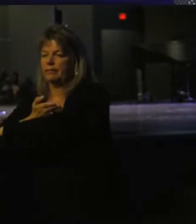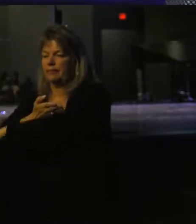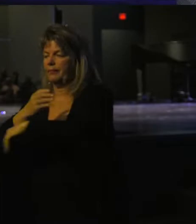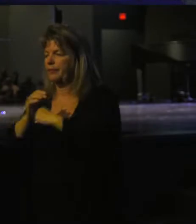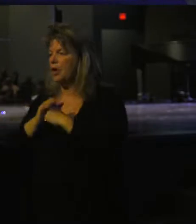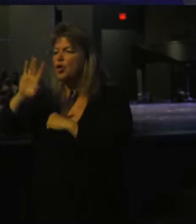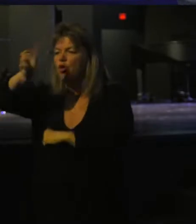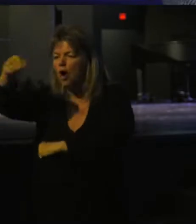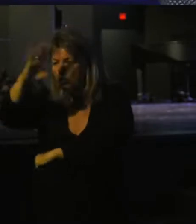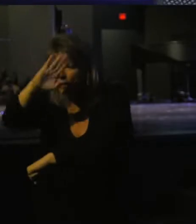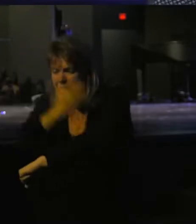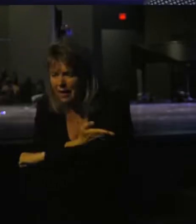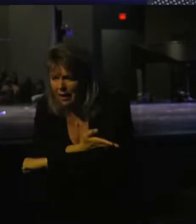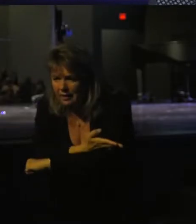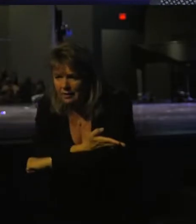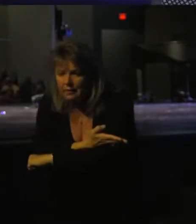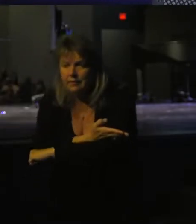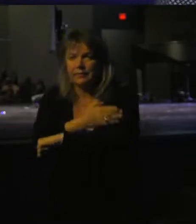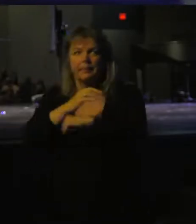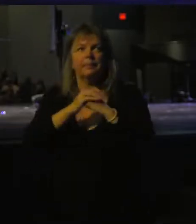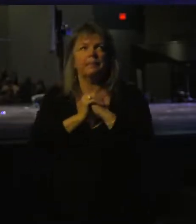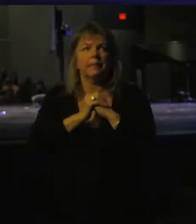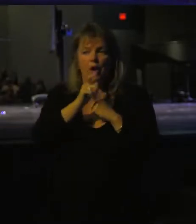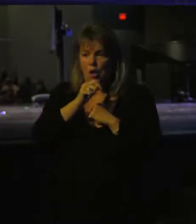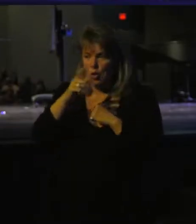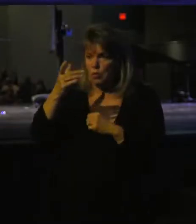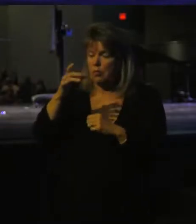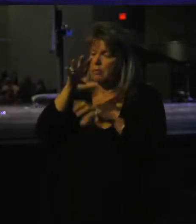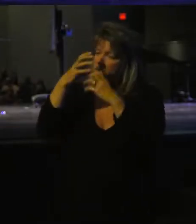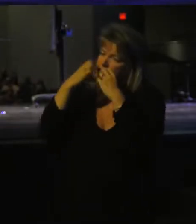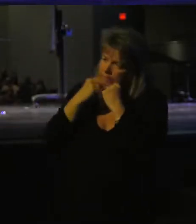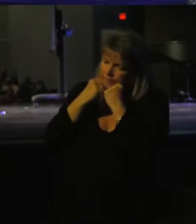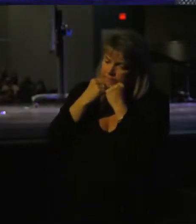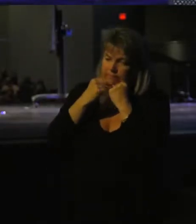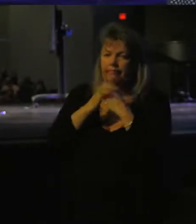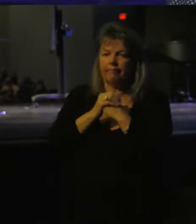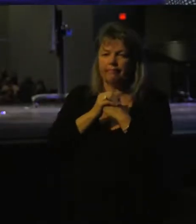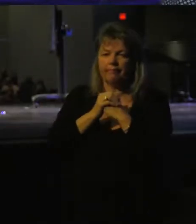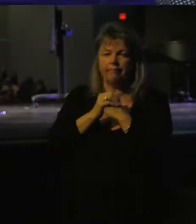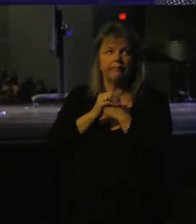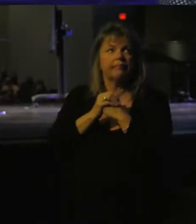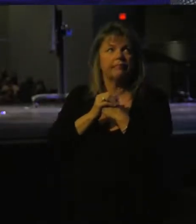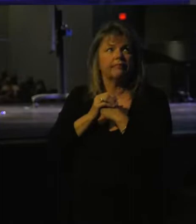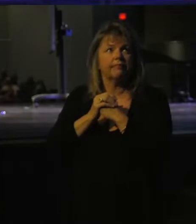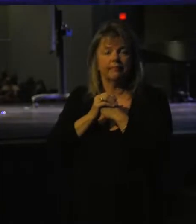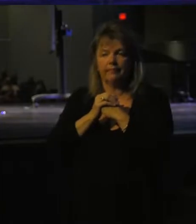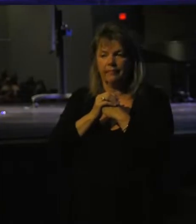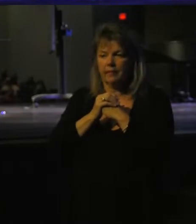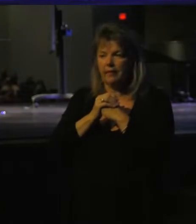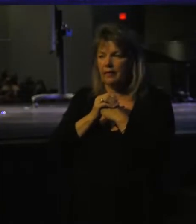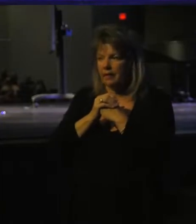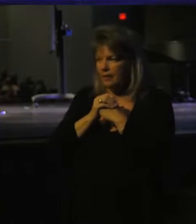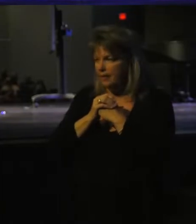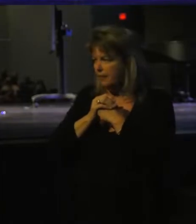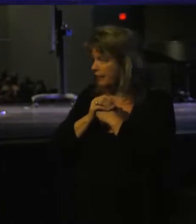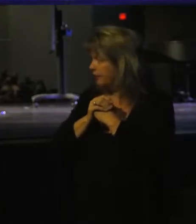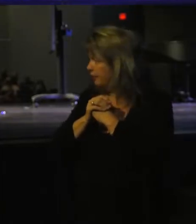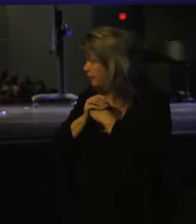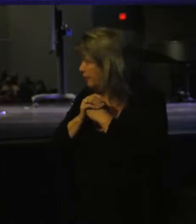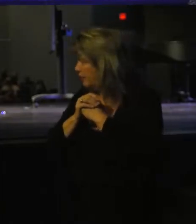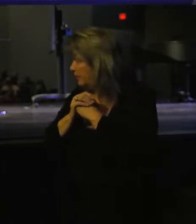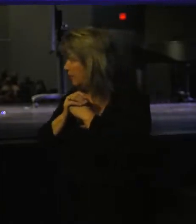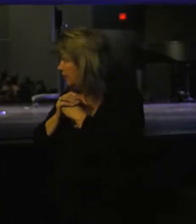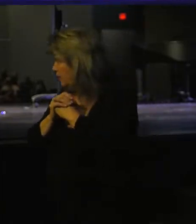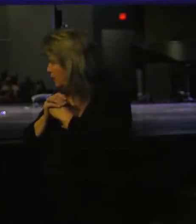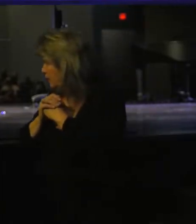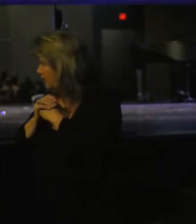your only son whom you love. God is getting specific here and he's like in case you didn't know who I was talking